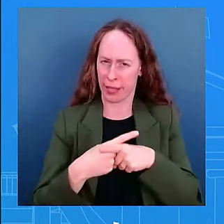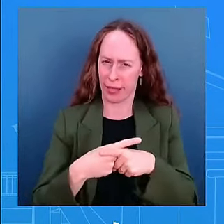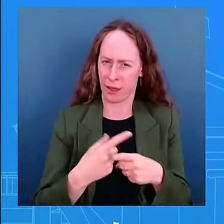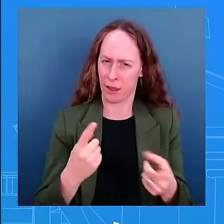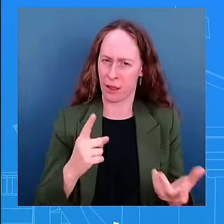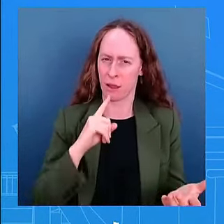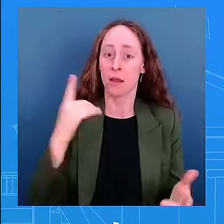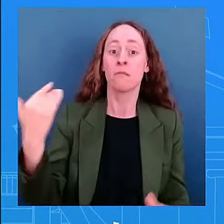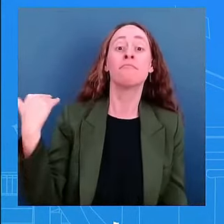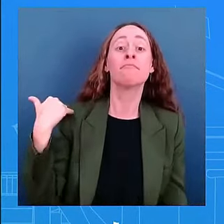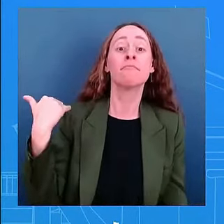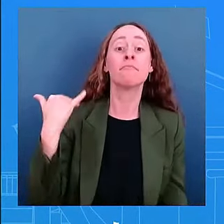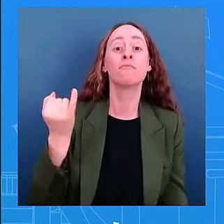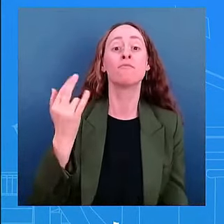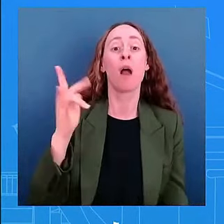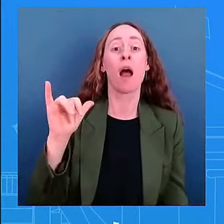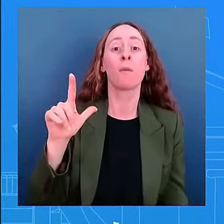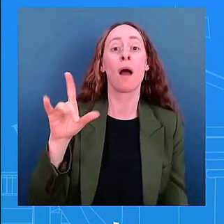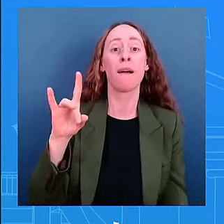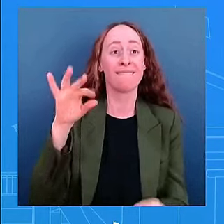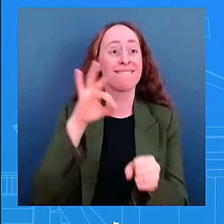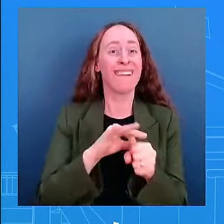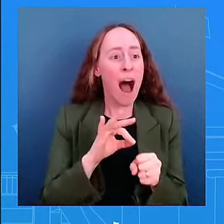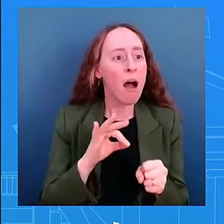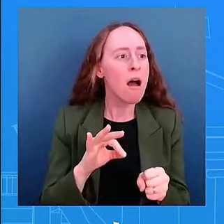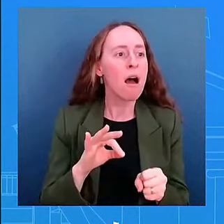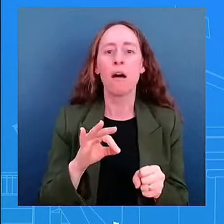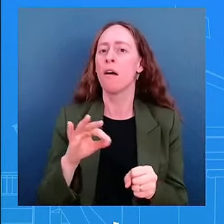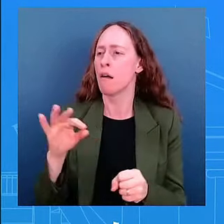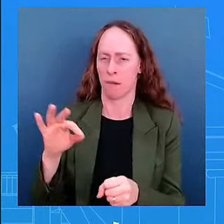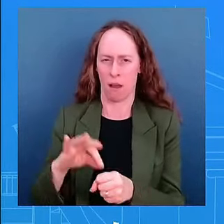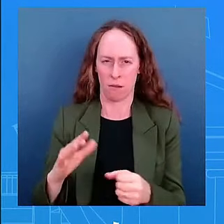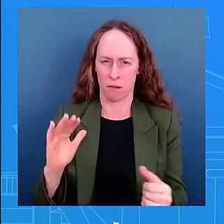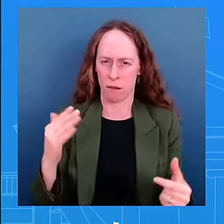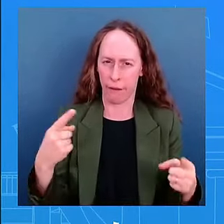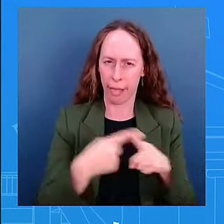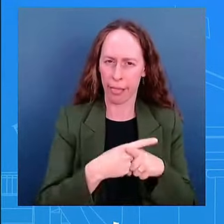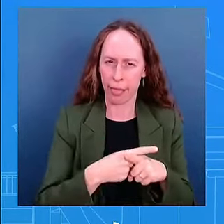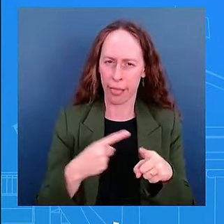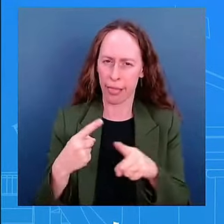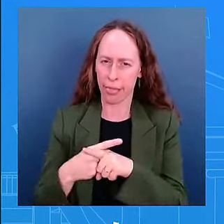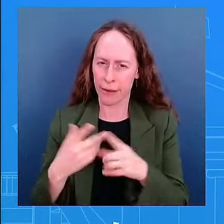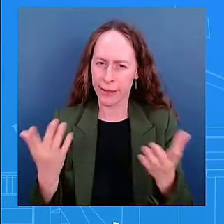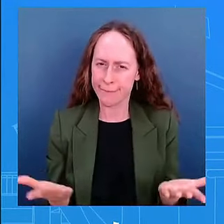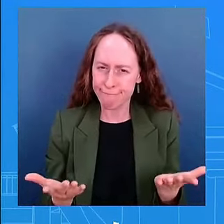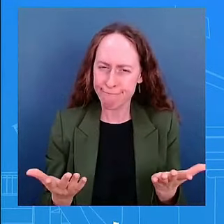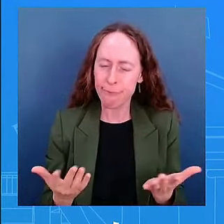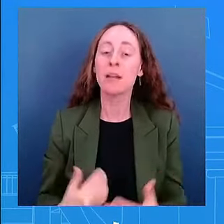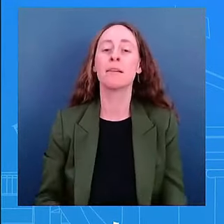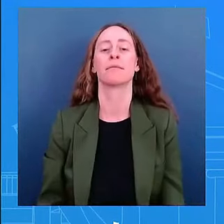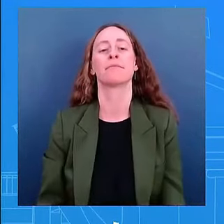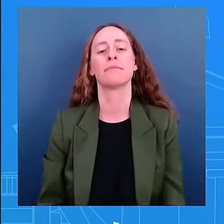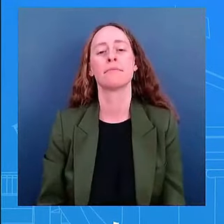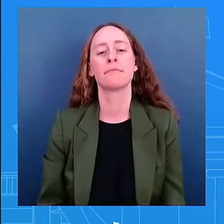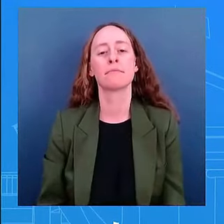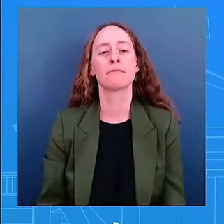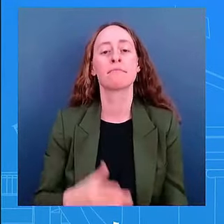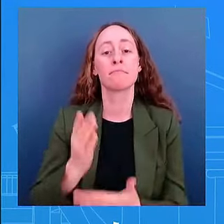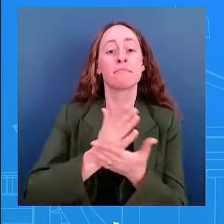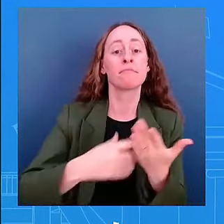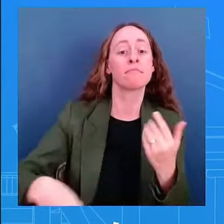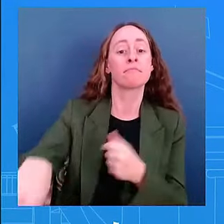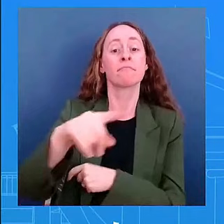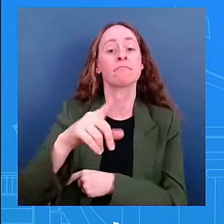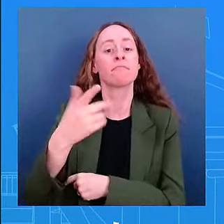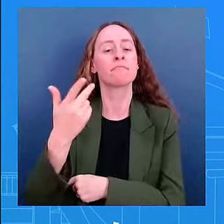we are also reviewing other electoral data shared by civil society organizations and the reports of international election